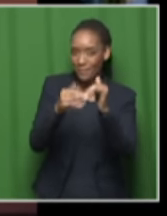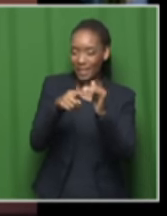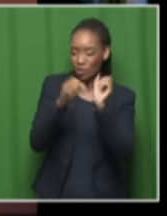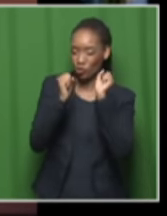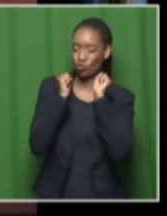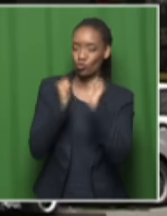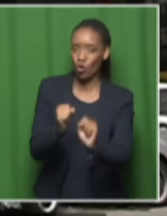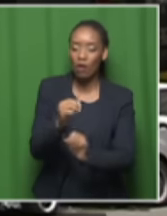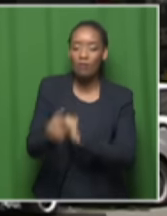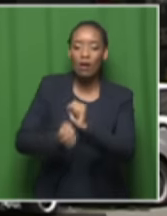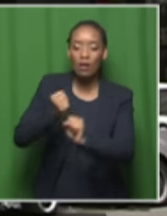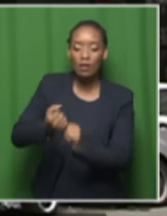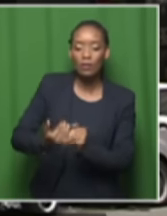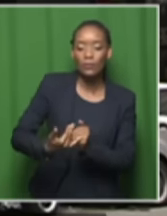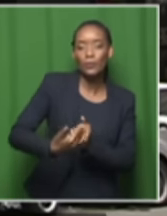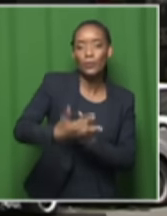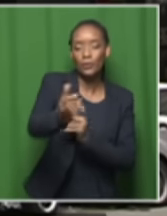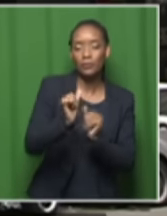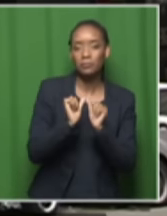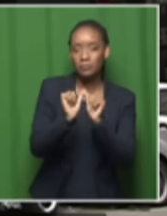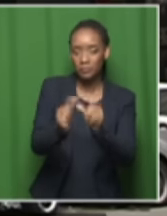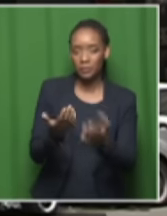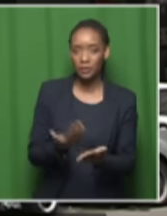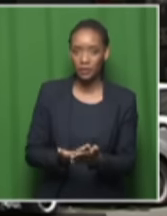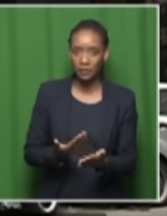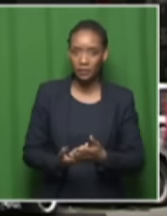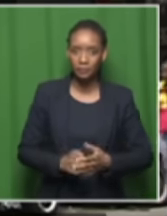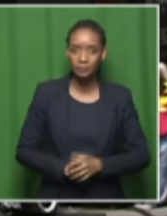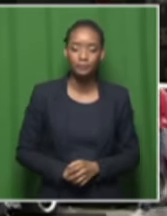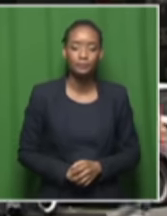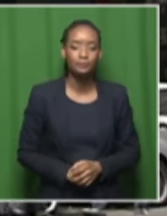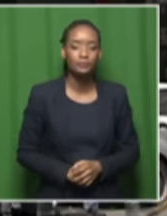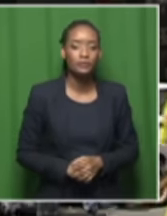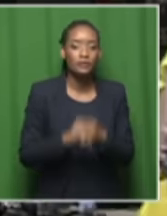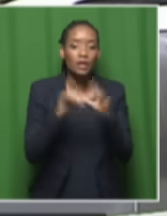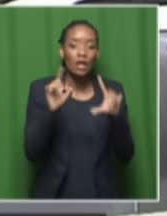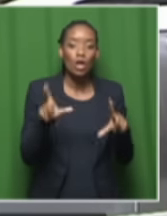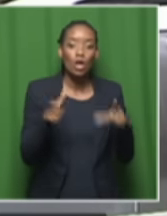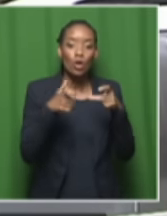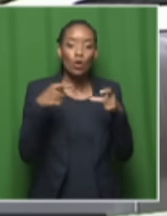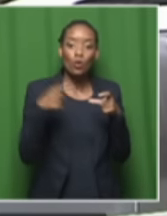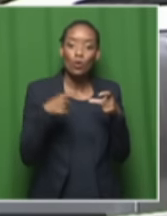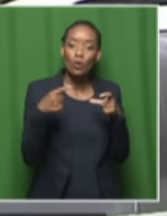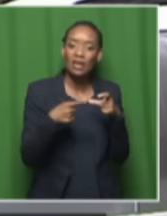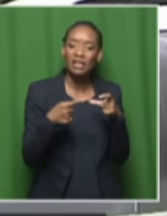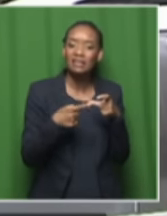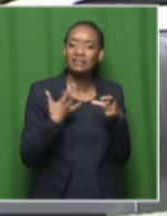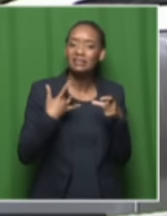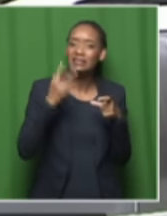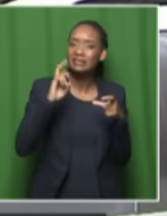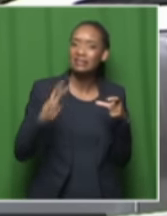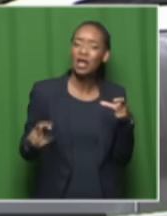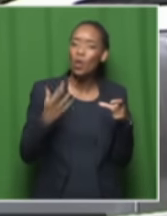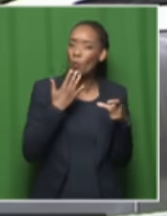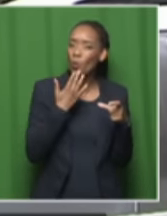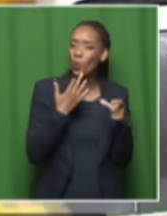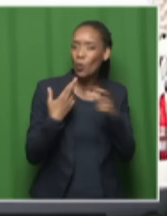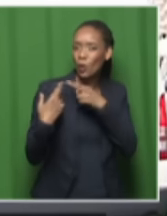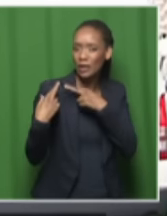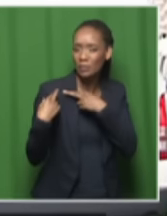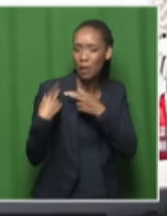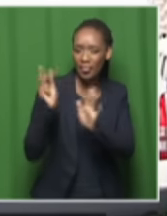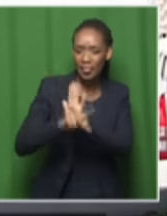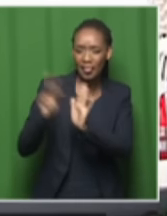years to come the nugent commission of inquiry which was set up to find out who was to be held responsible for the